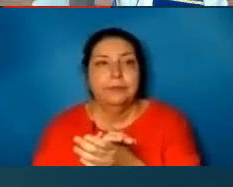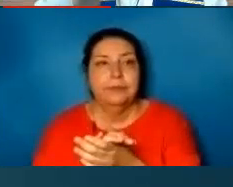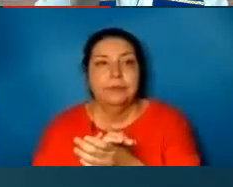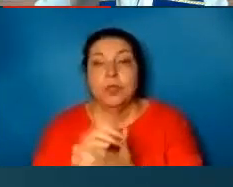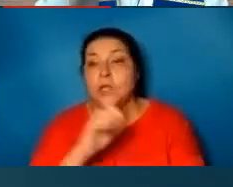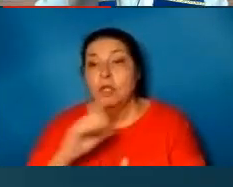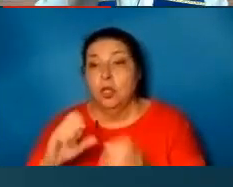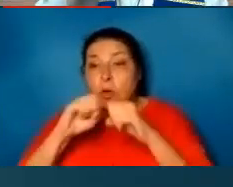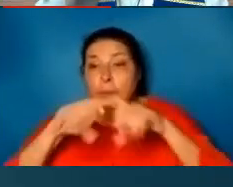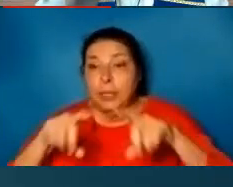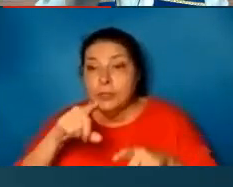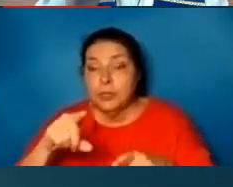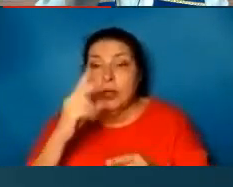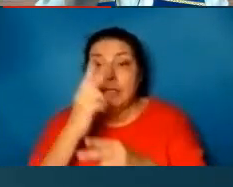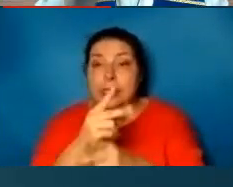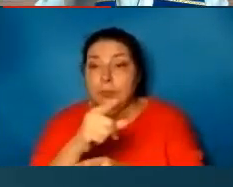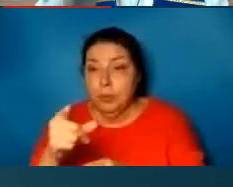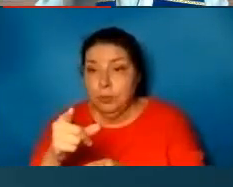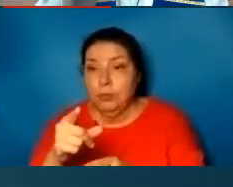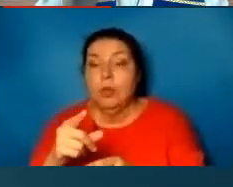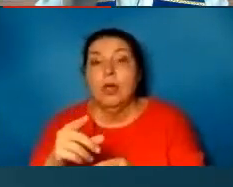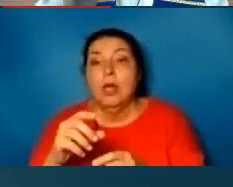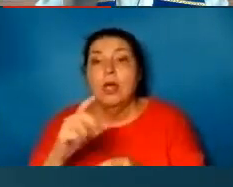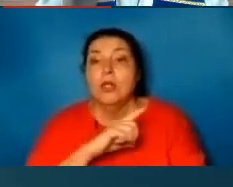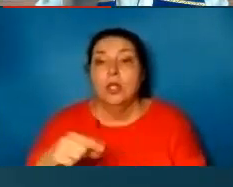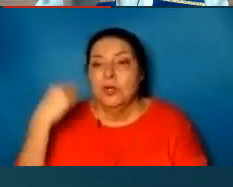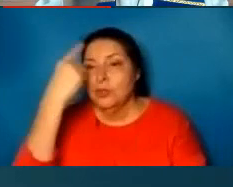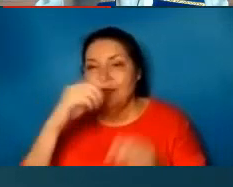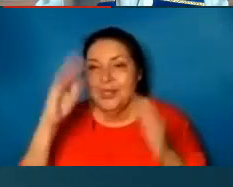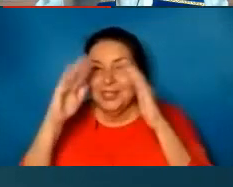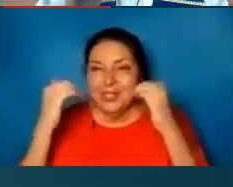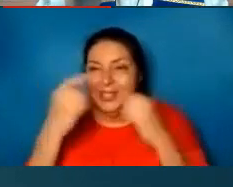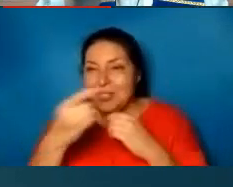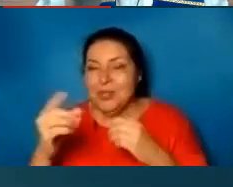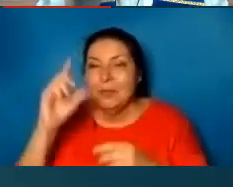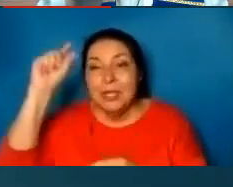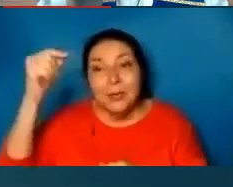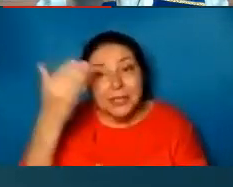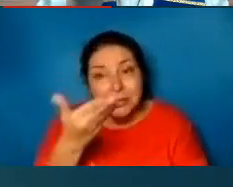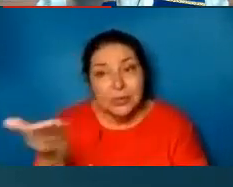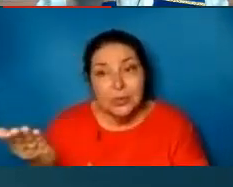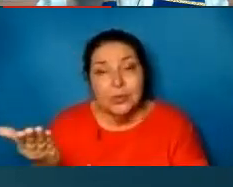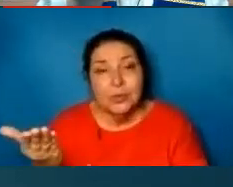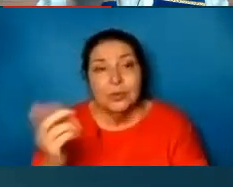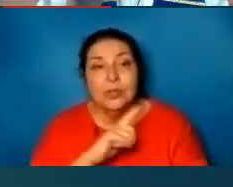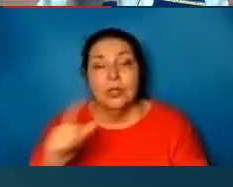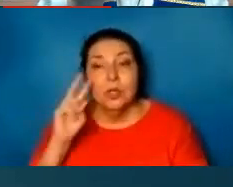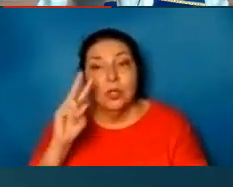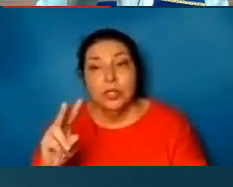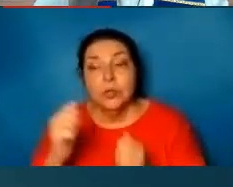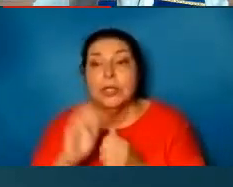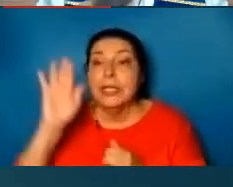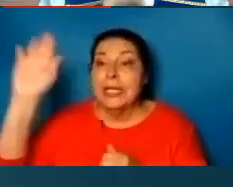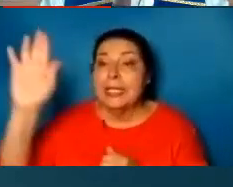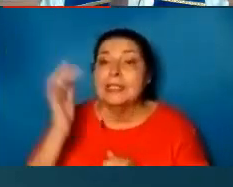The Lord bless you and keep you. The Lord make his face shine upon you and be gracious to you. The Lord look upon you with